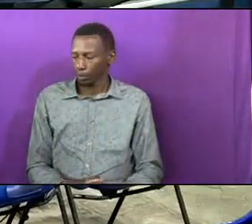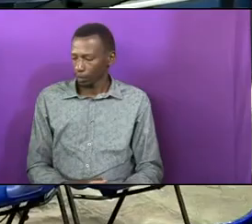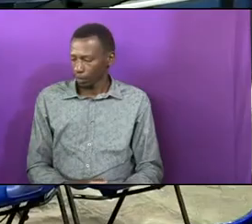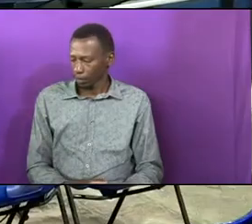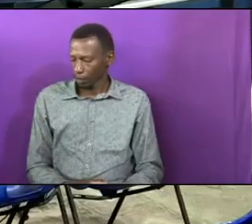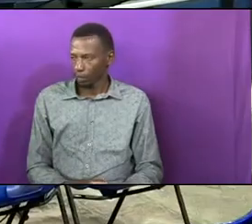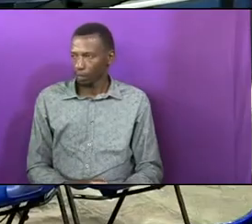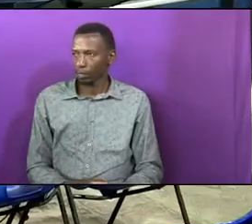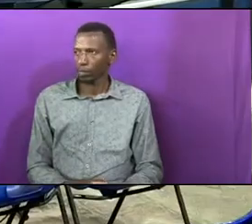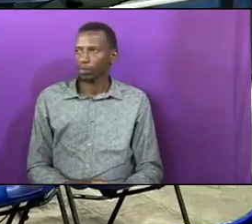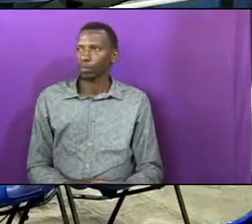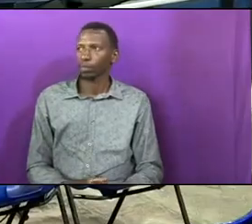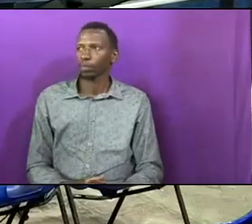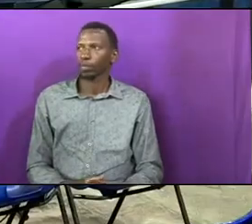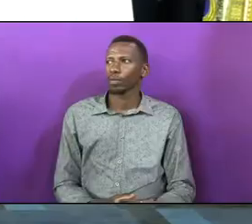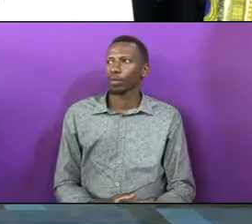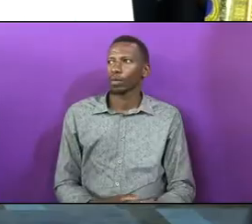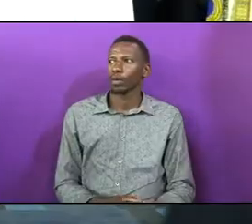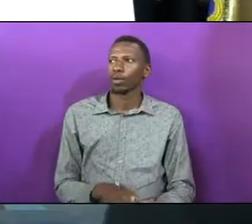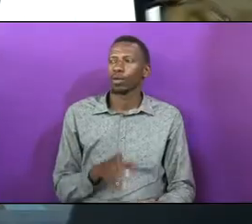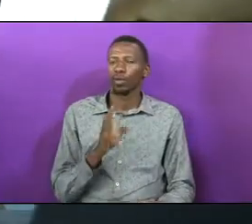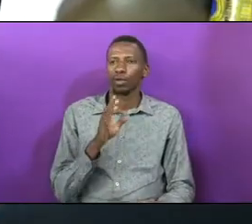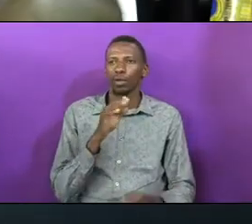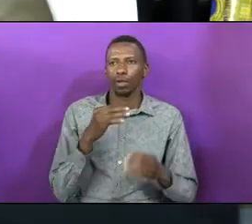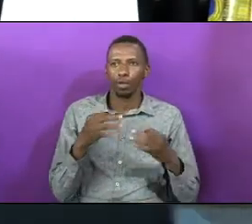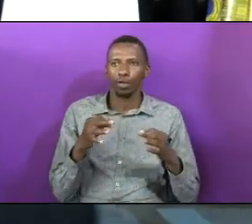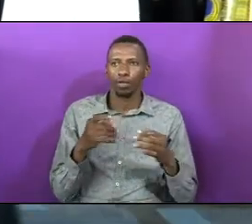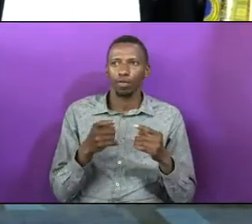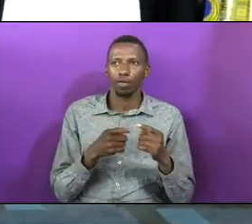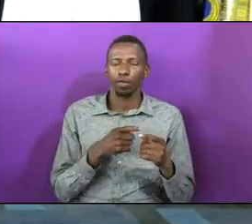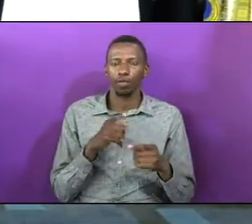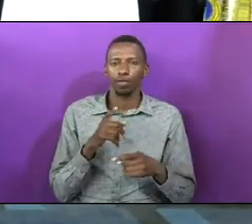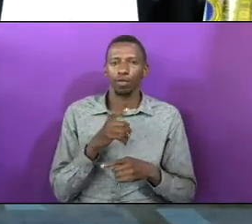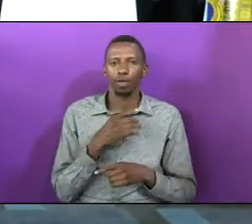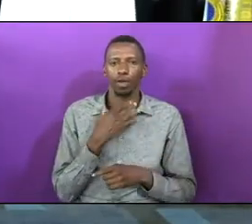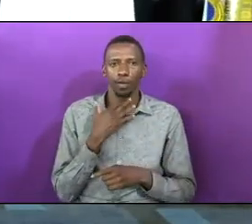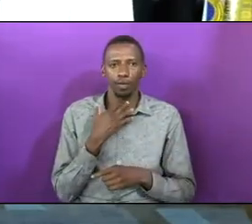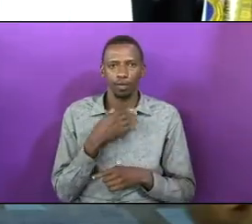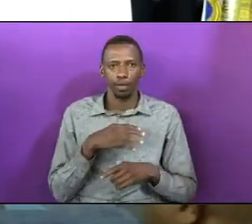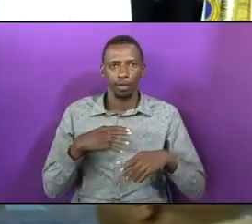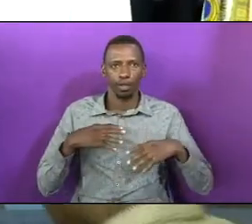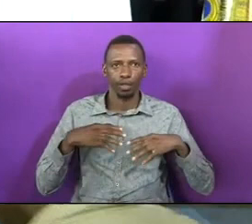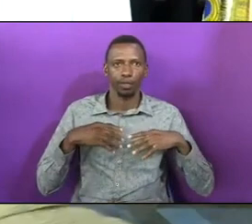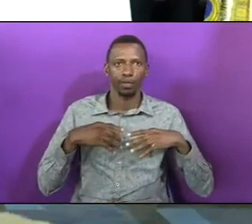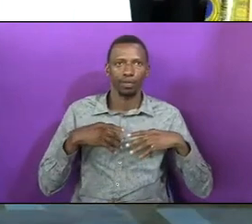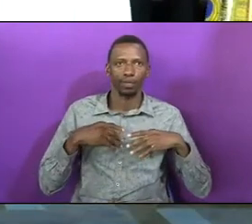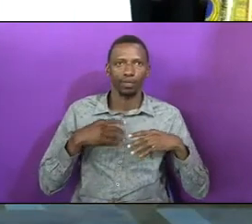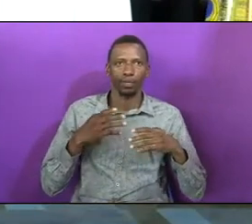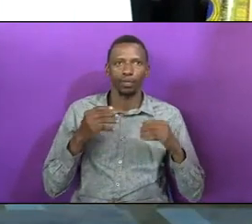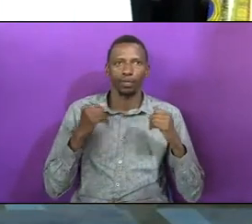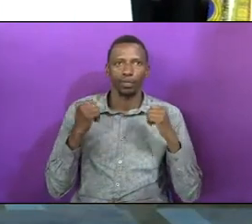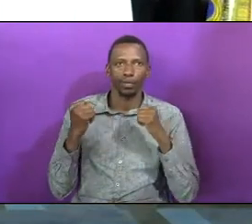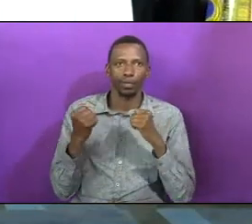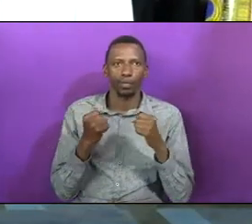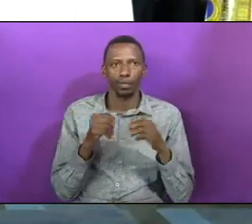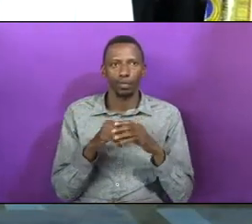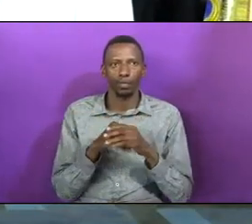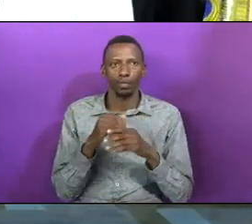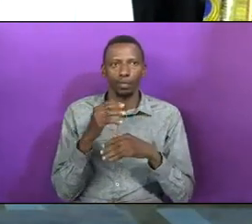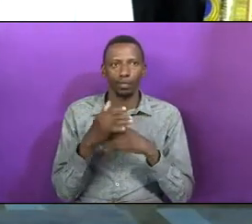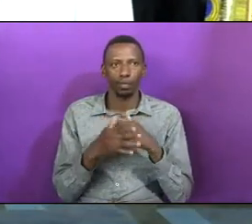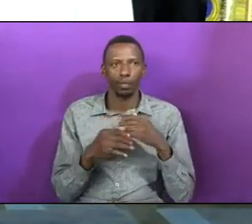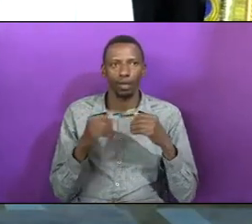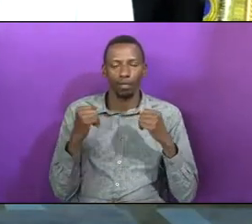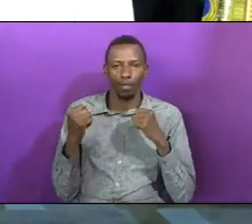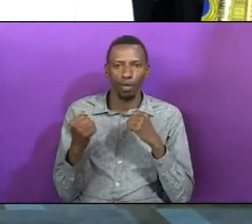Would you be free from your passion and pride? There's blood in the